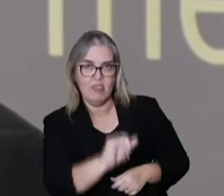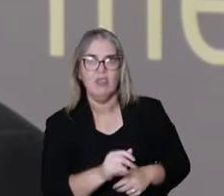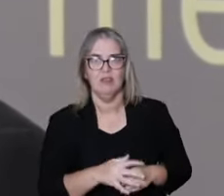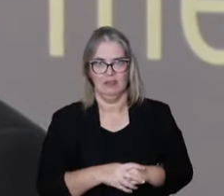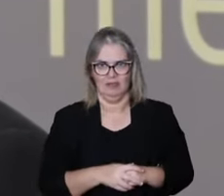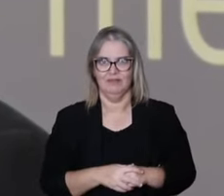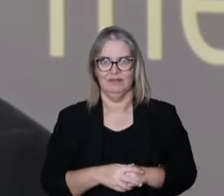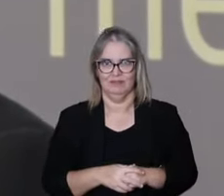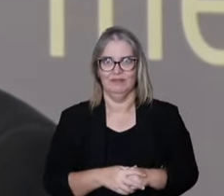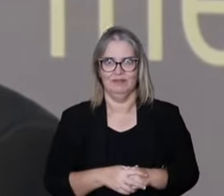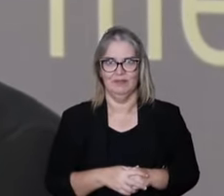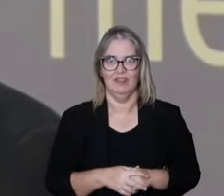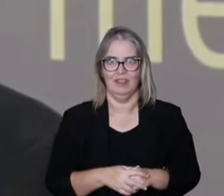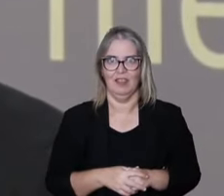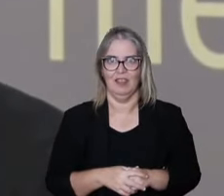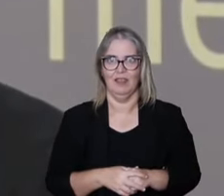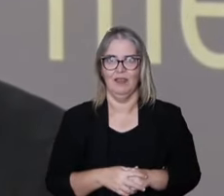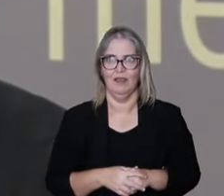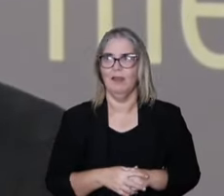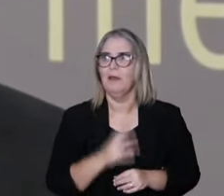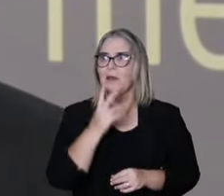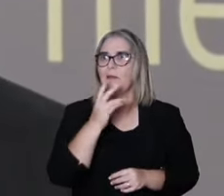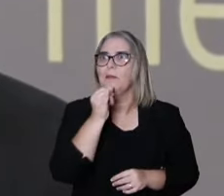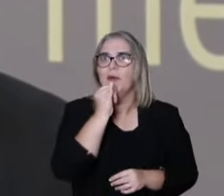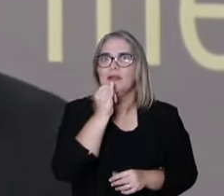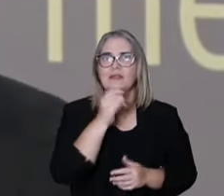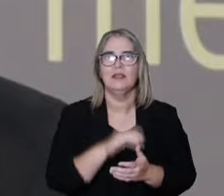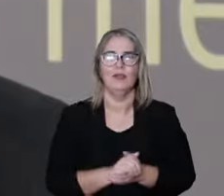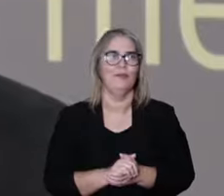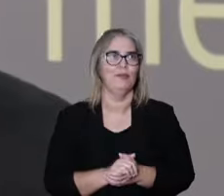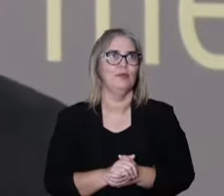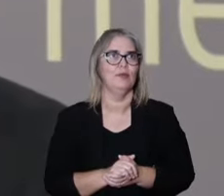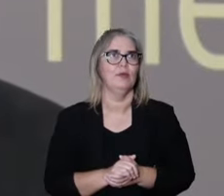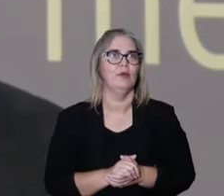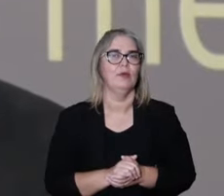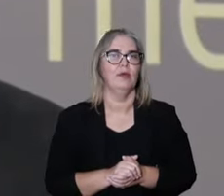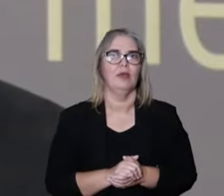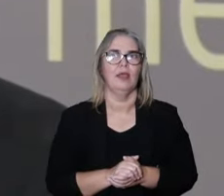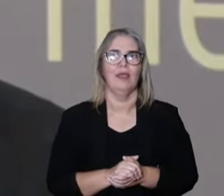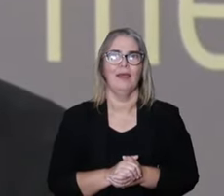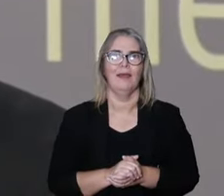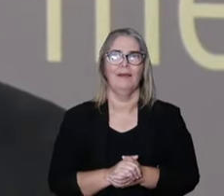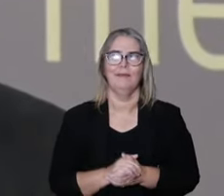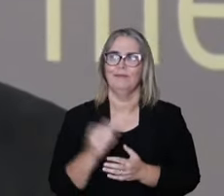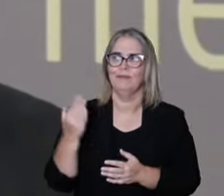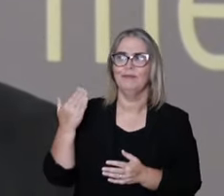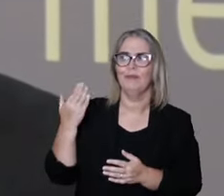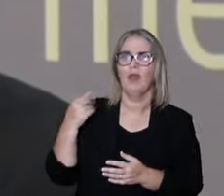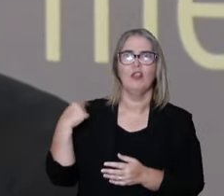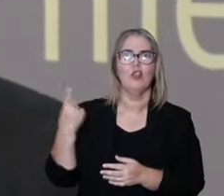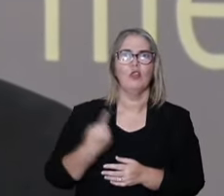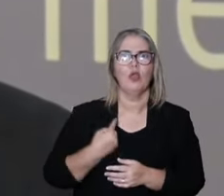if we think, for example, our paradigm about oncology, it was centered